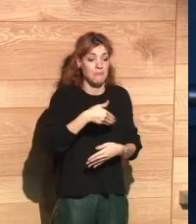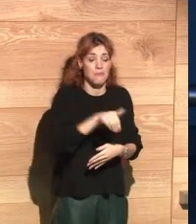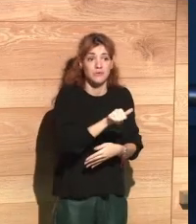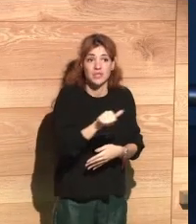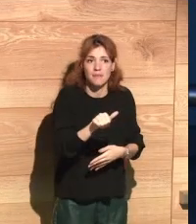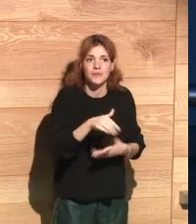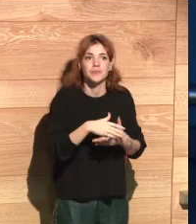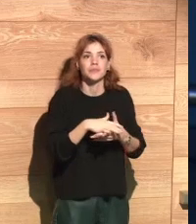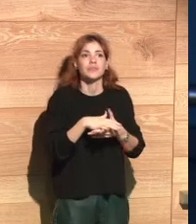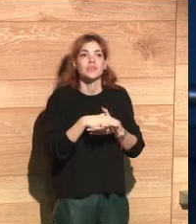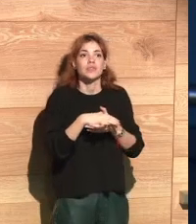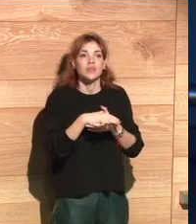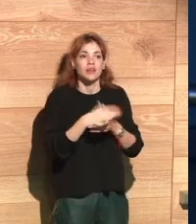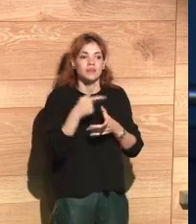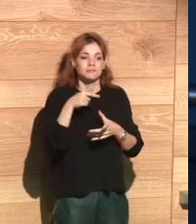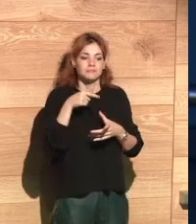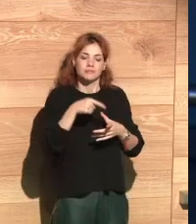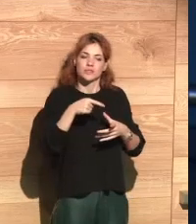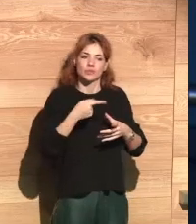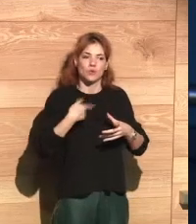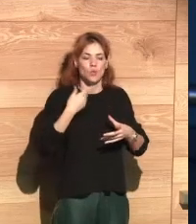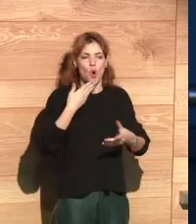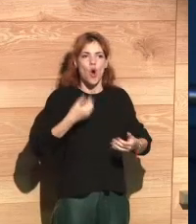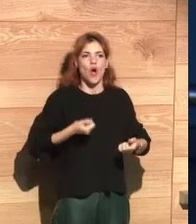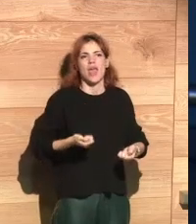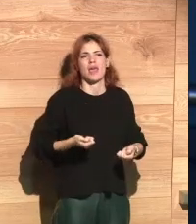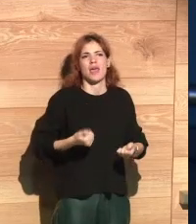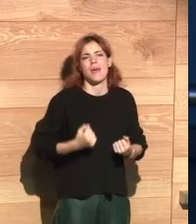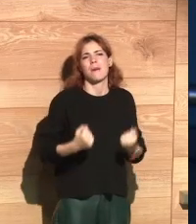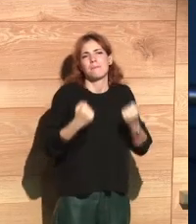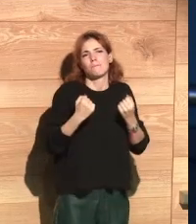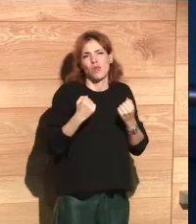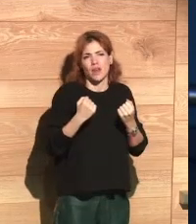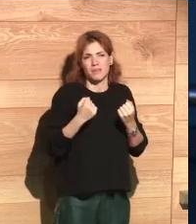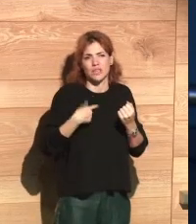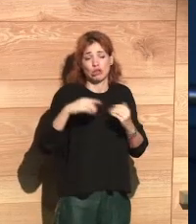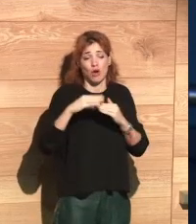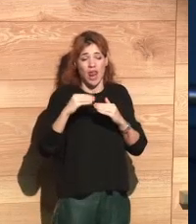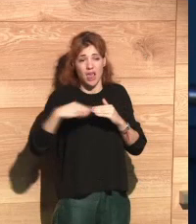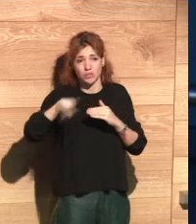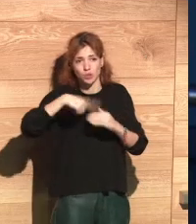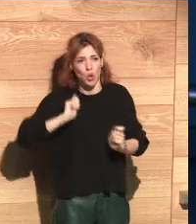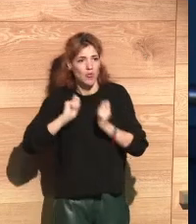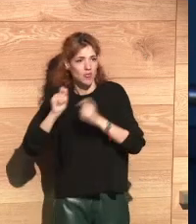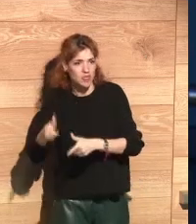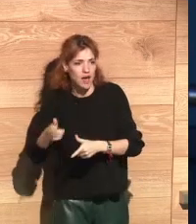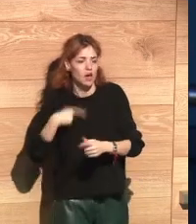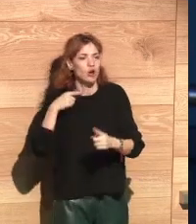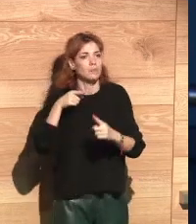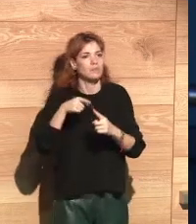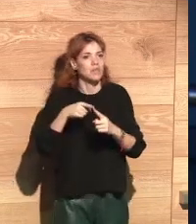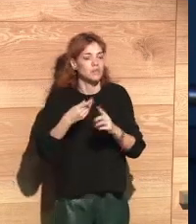intended to launch in a few weeks will be a product that will be implementing the new vision of empowering our clients.